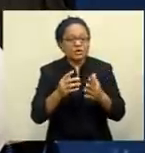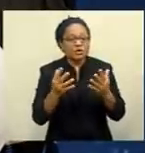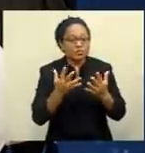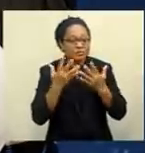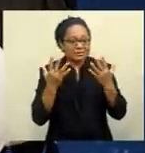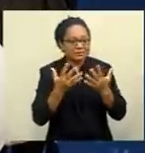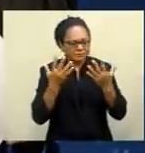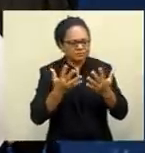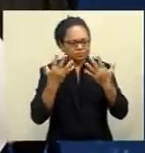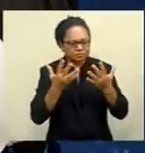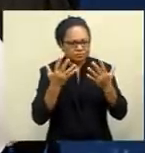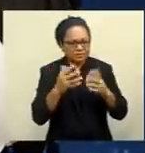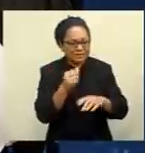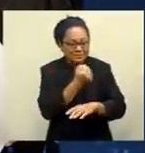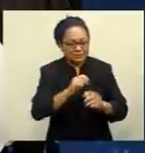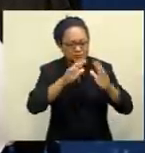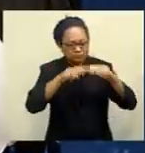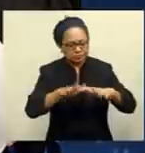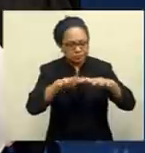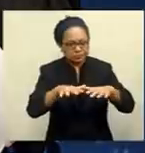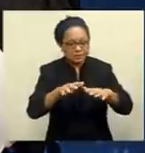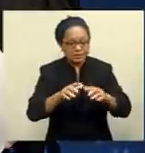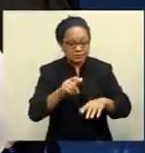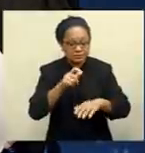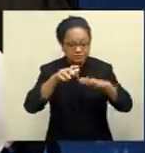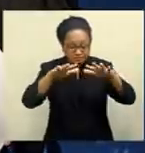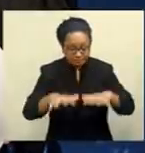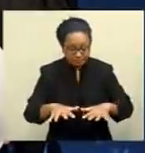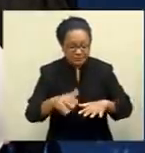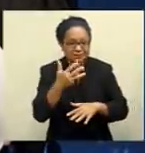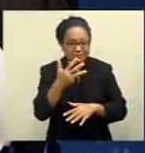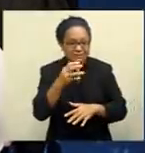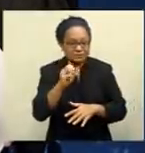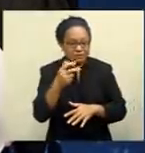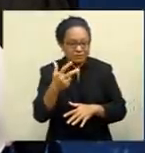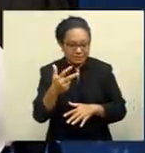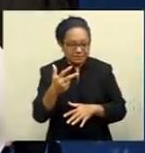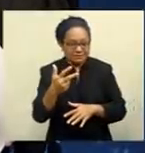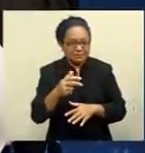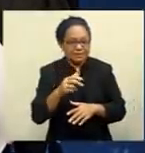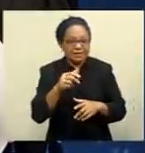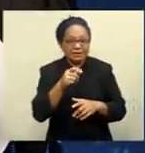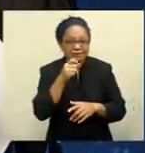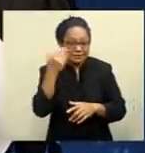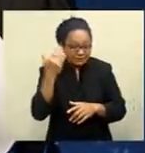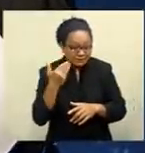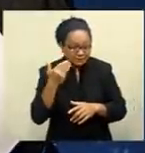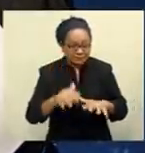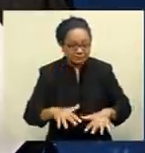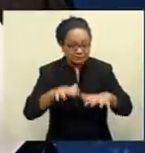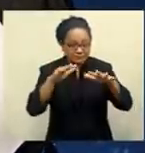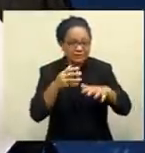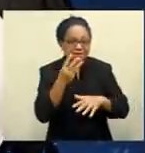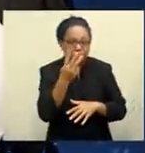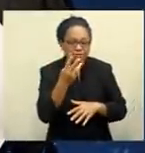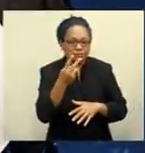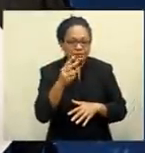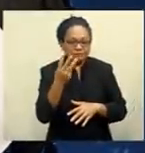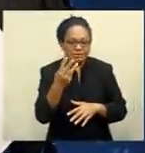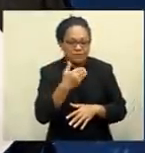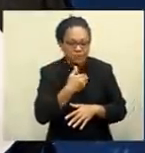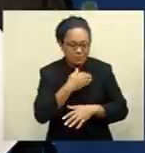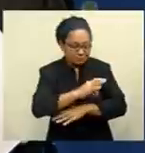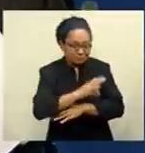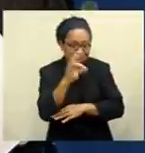moderate seas. Turning to tides, low tide is at 9.08pm with the next high tide at 3.23 tomorrow morning and sunrise